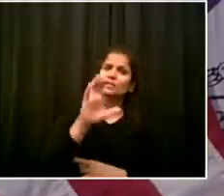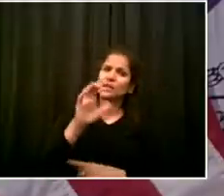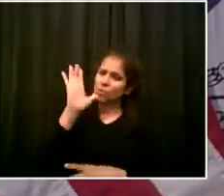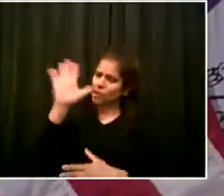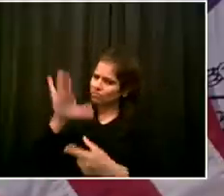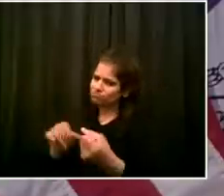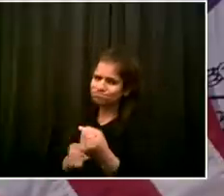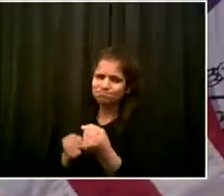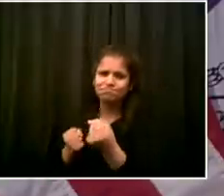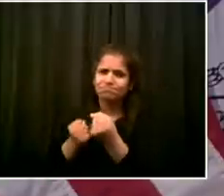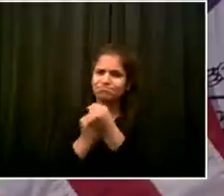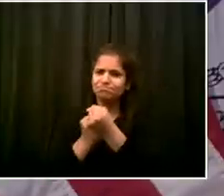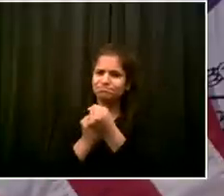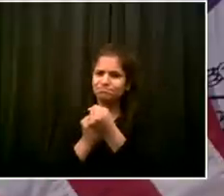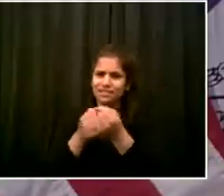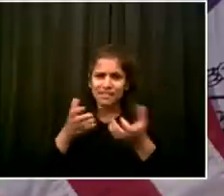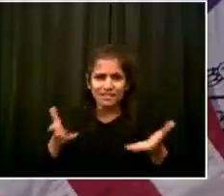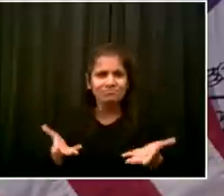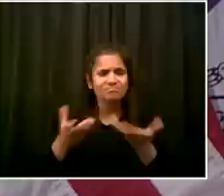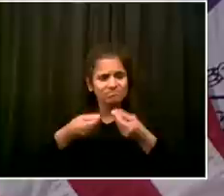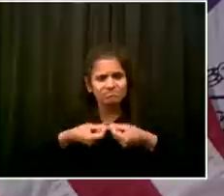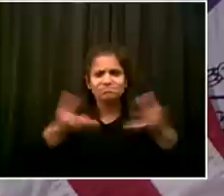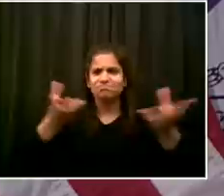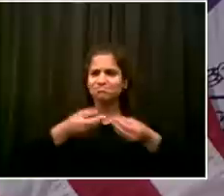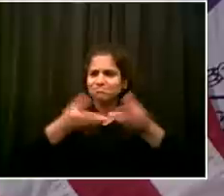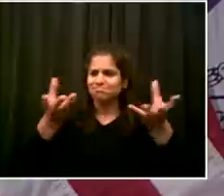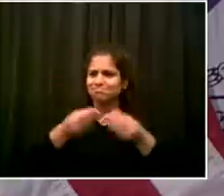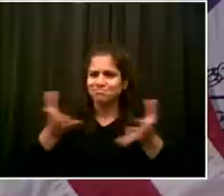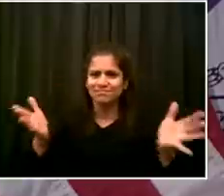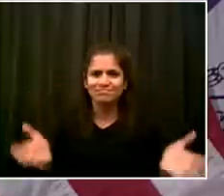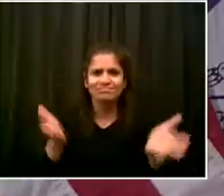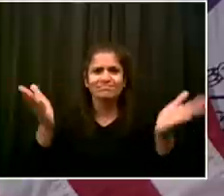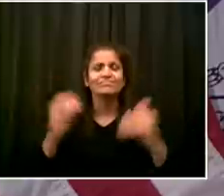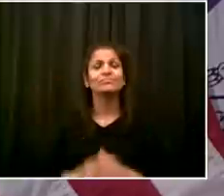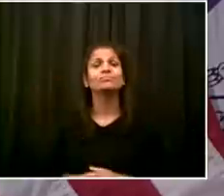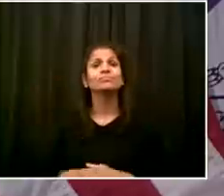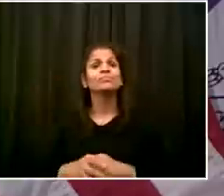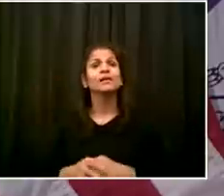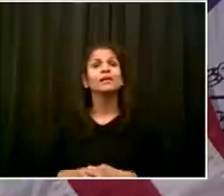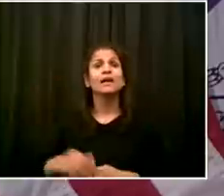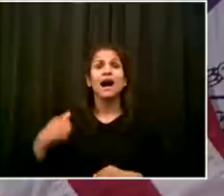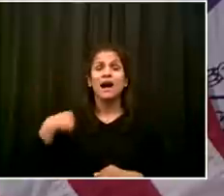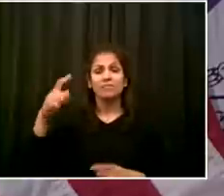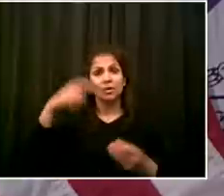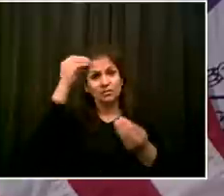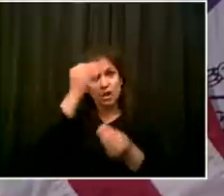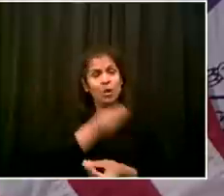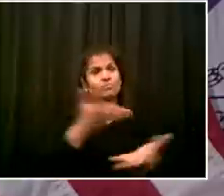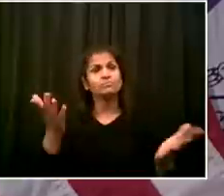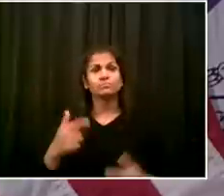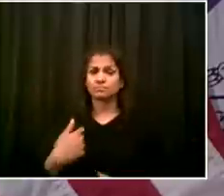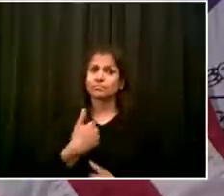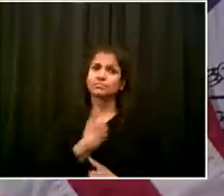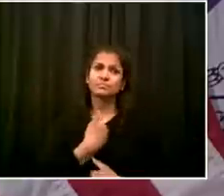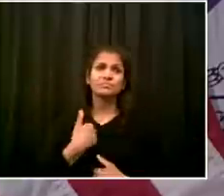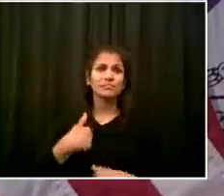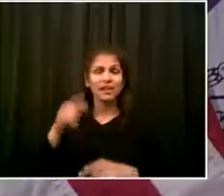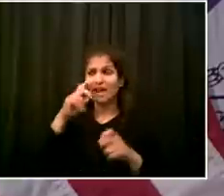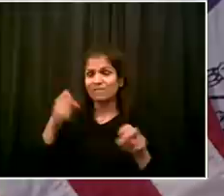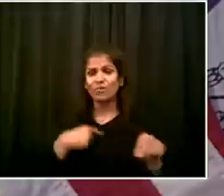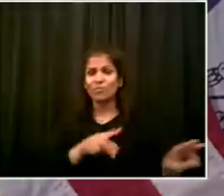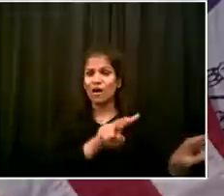And I have to tell you, it's been amazing to watch just the pure nobility of the folks who've gotten